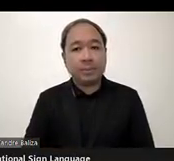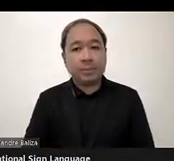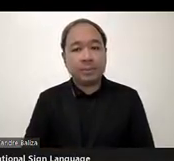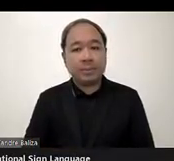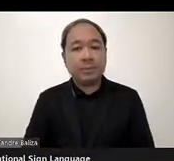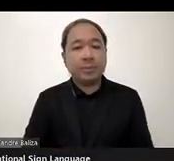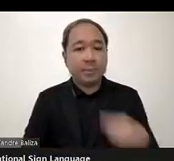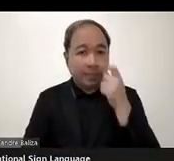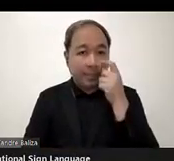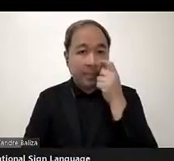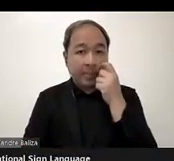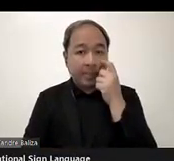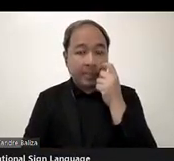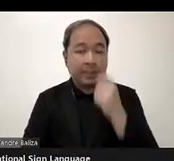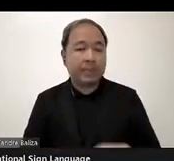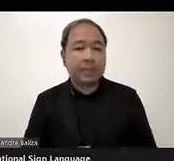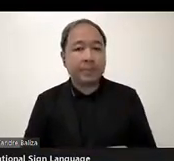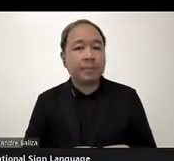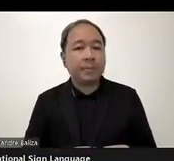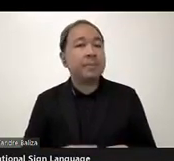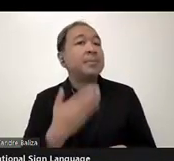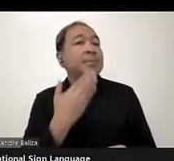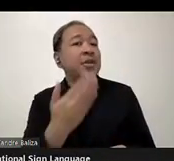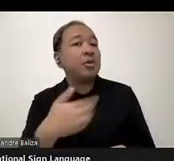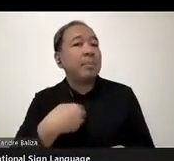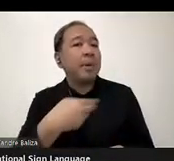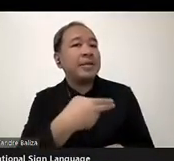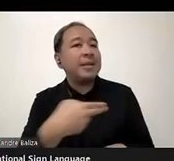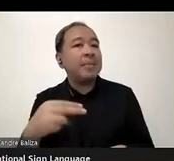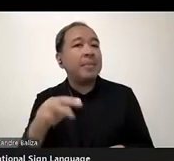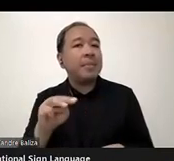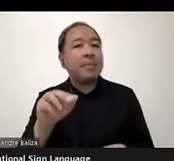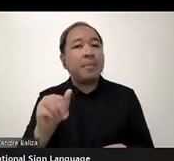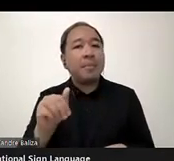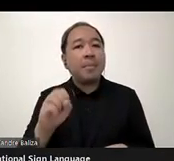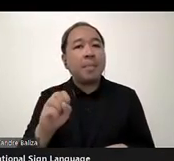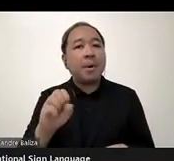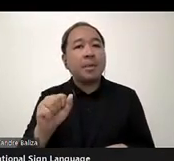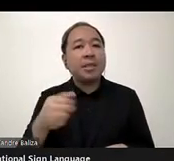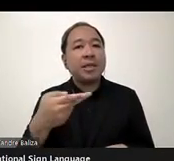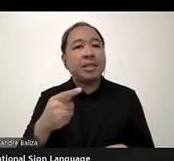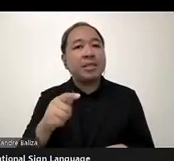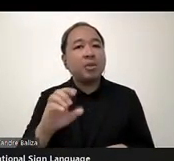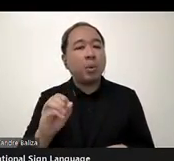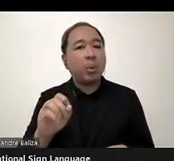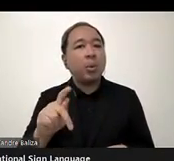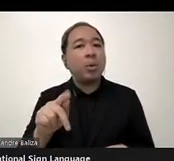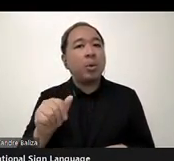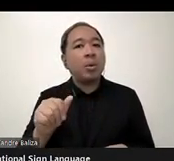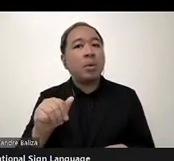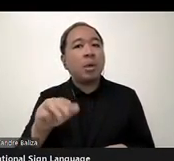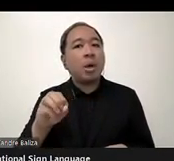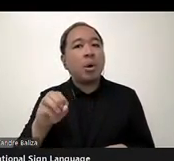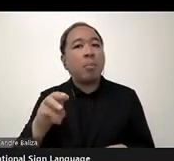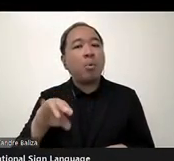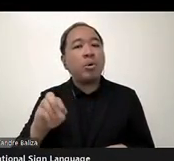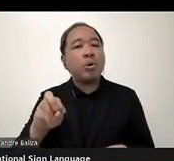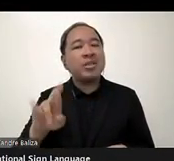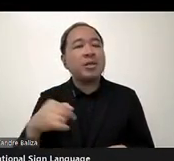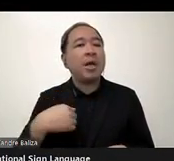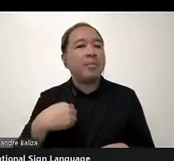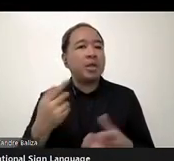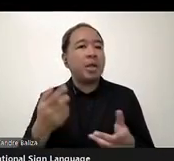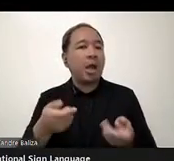Thank you. you. Um, my name is Masahito Kawamori. I'm the Rapporteur of Accessibility at ITU International Telecommunication